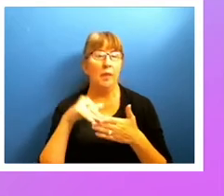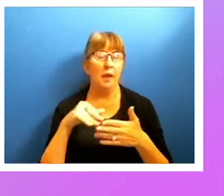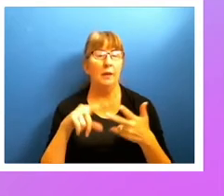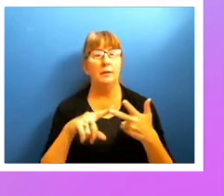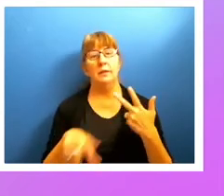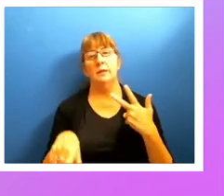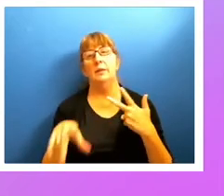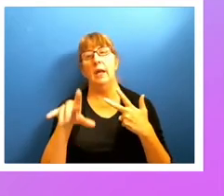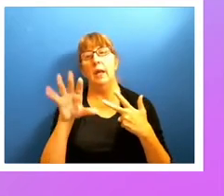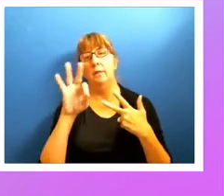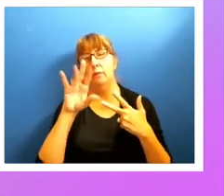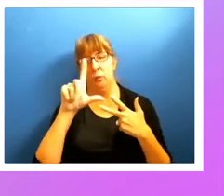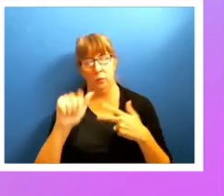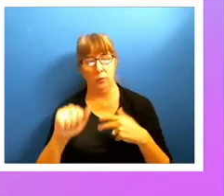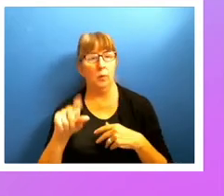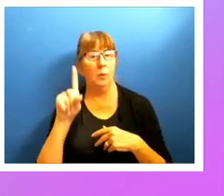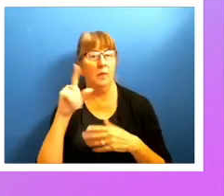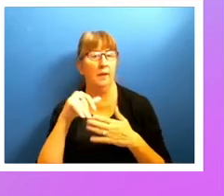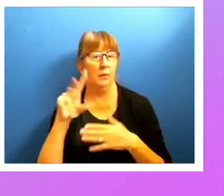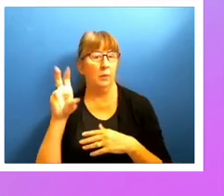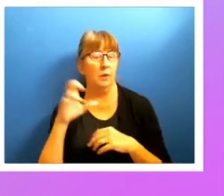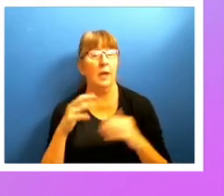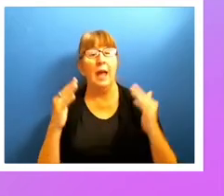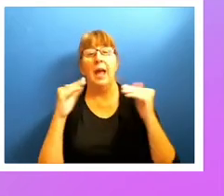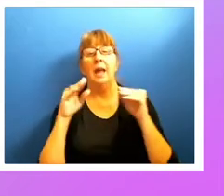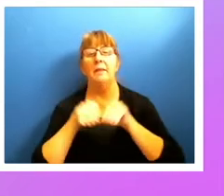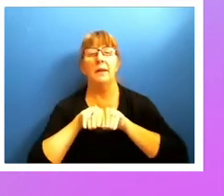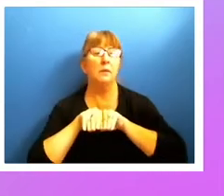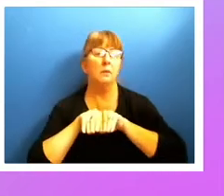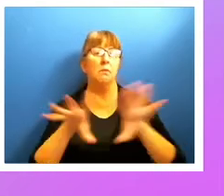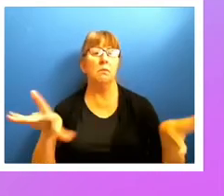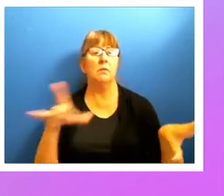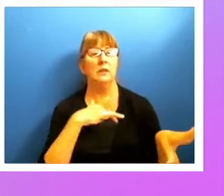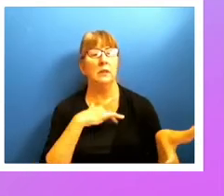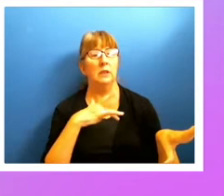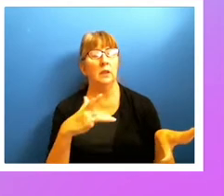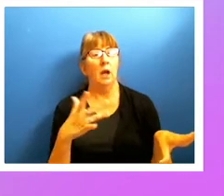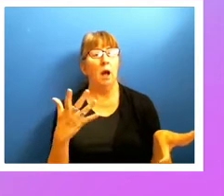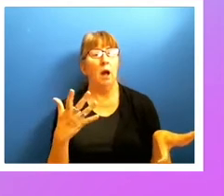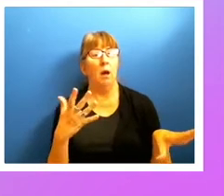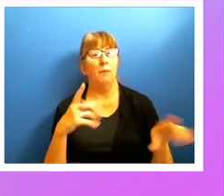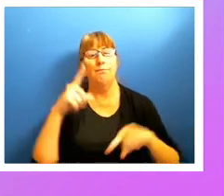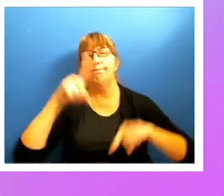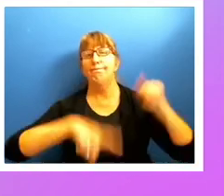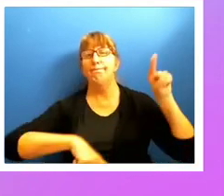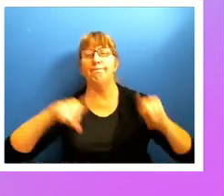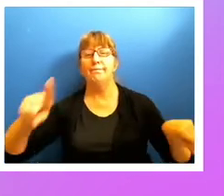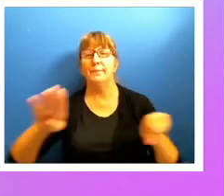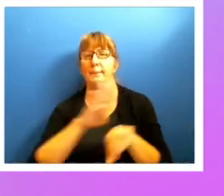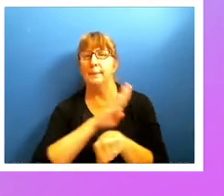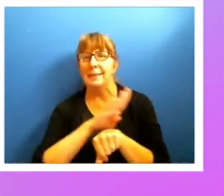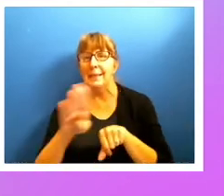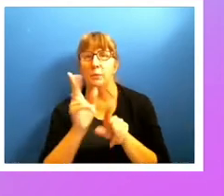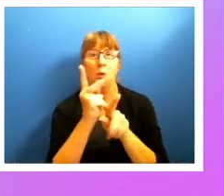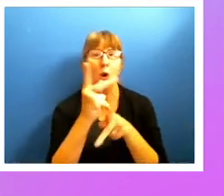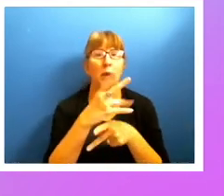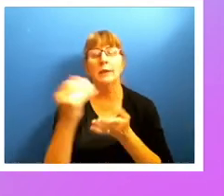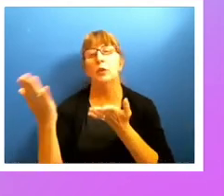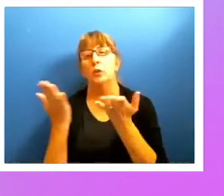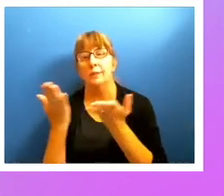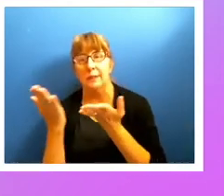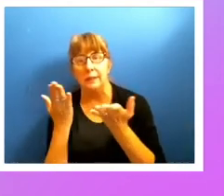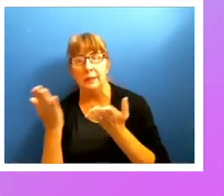And then they continue to be spread across a myriad of different industries, both products and service. So